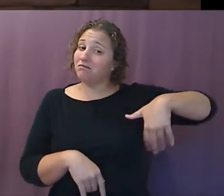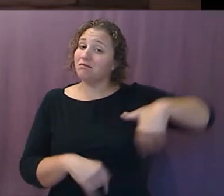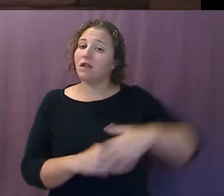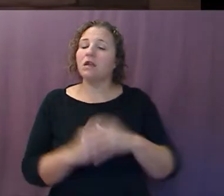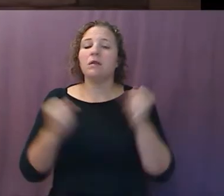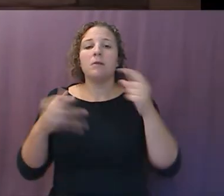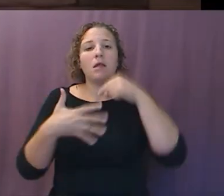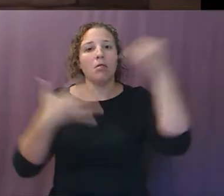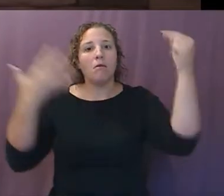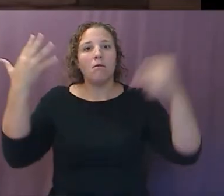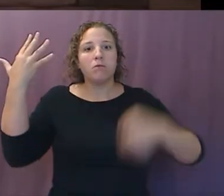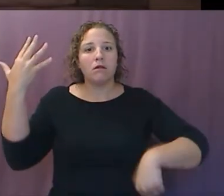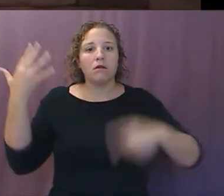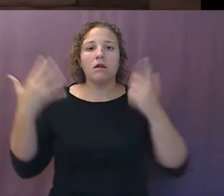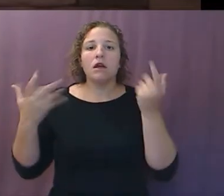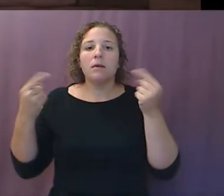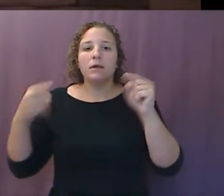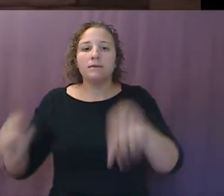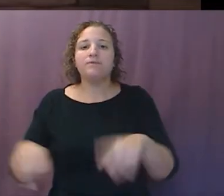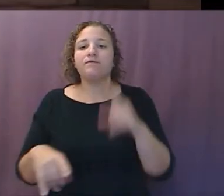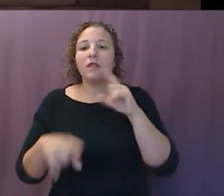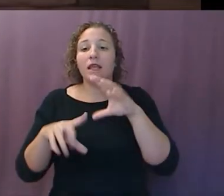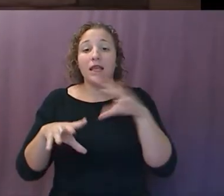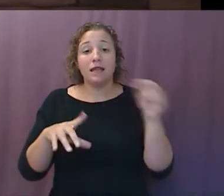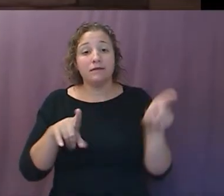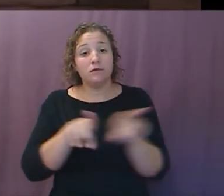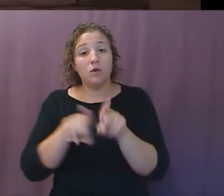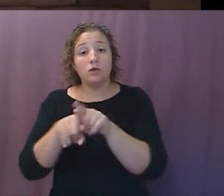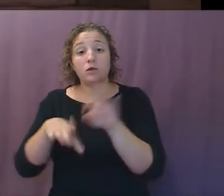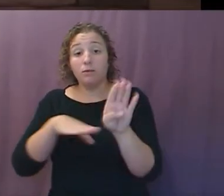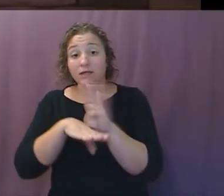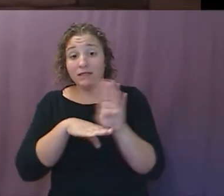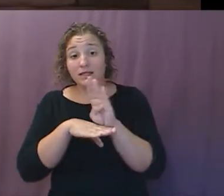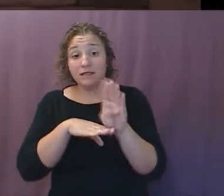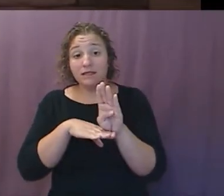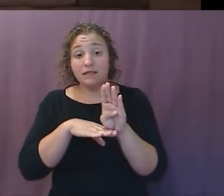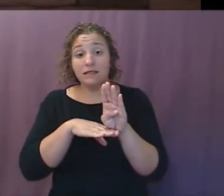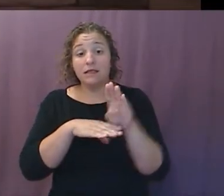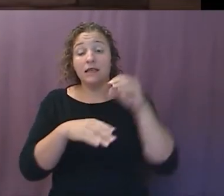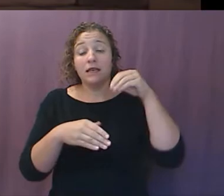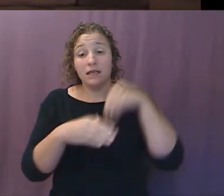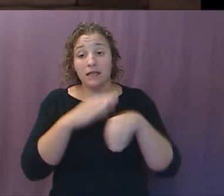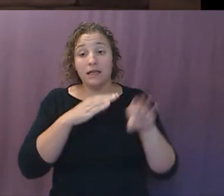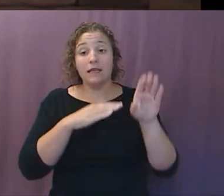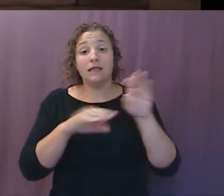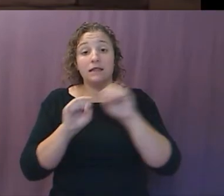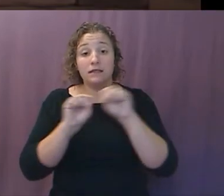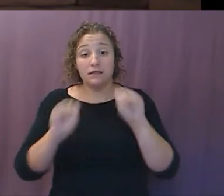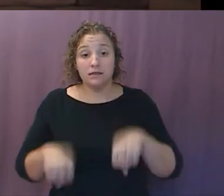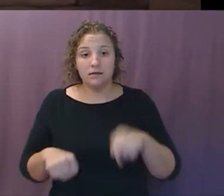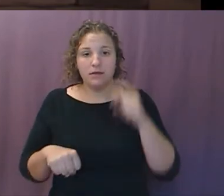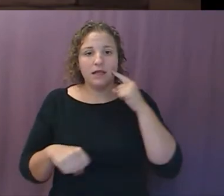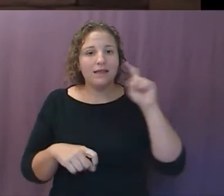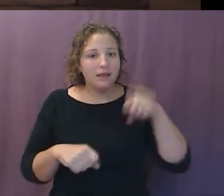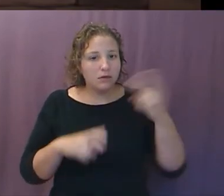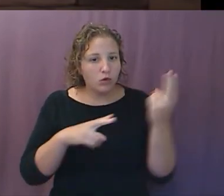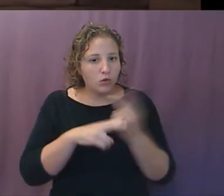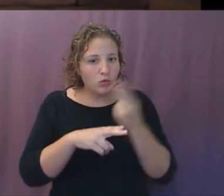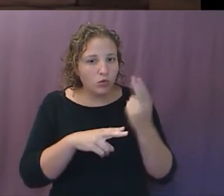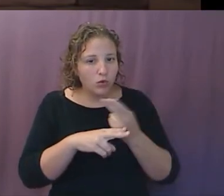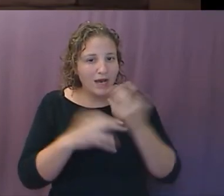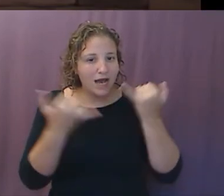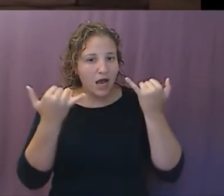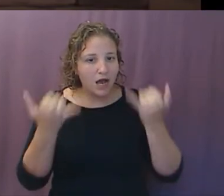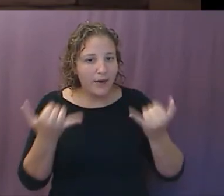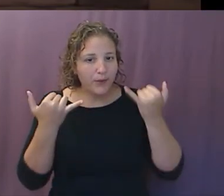happened. And then, of course, they're talking about corporations also coming under this system. This is currently being used in China as we speak.